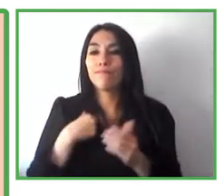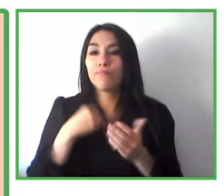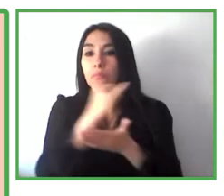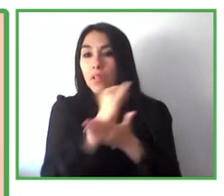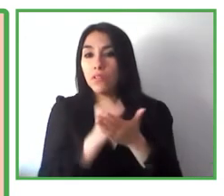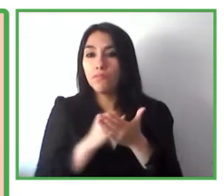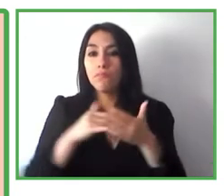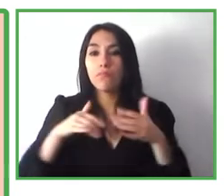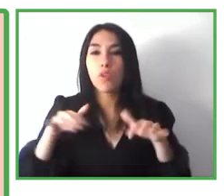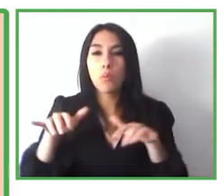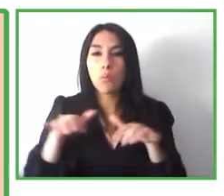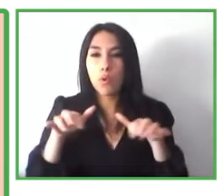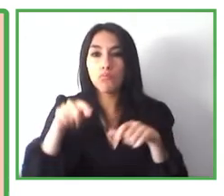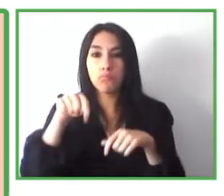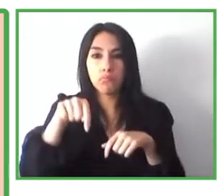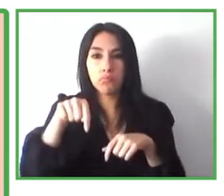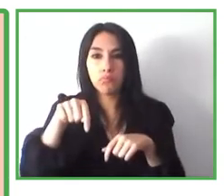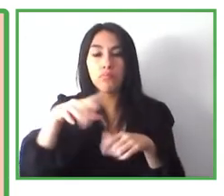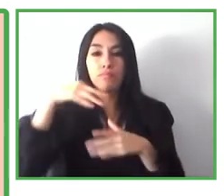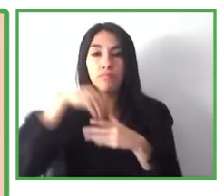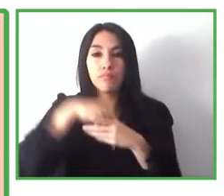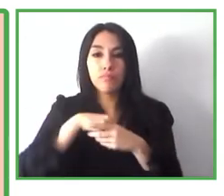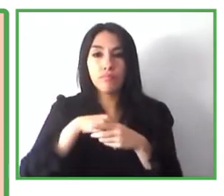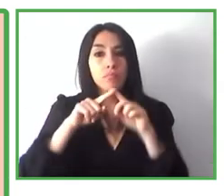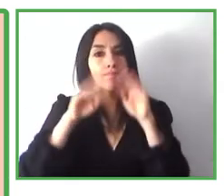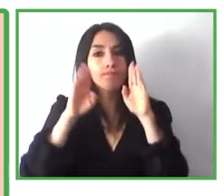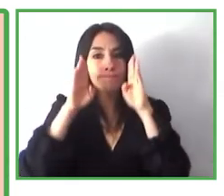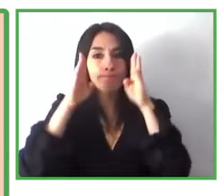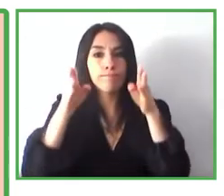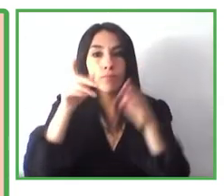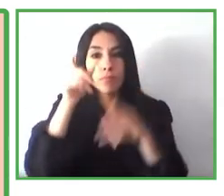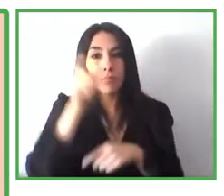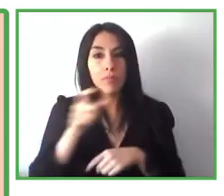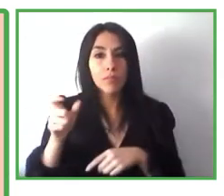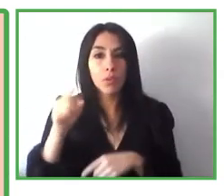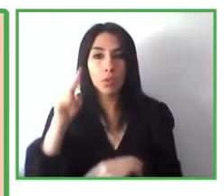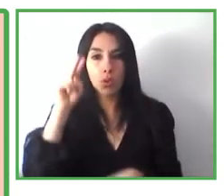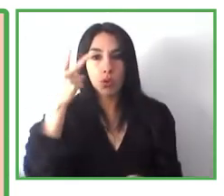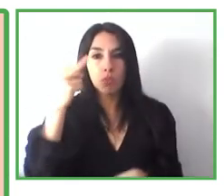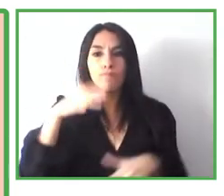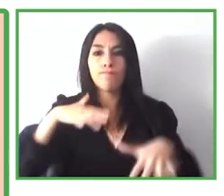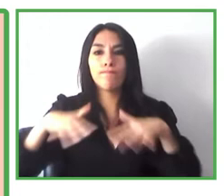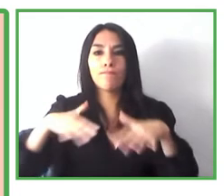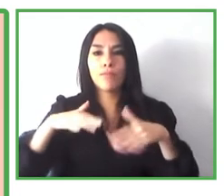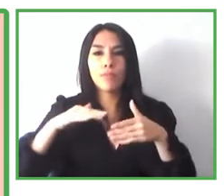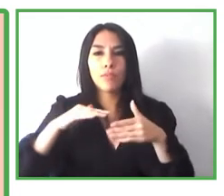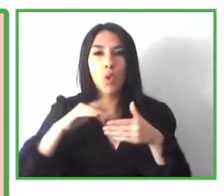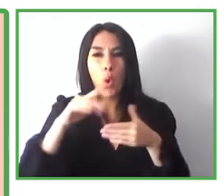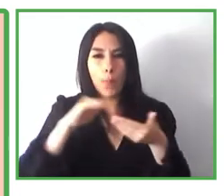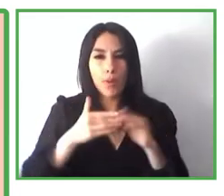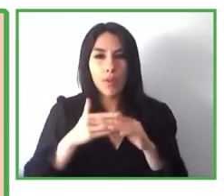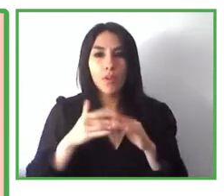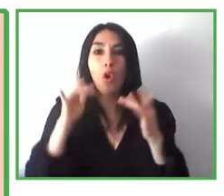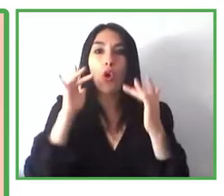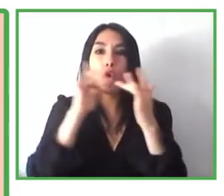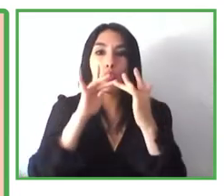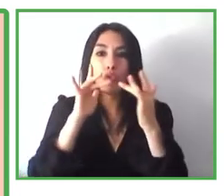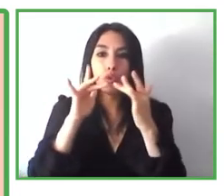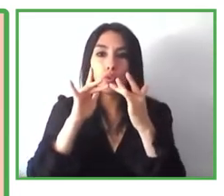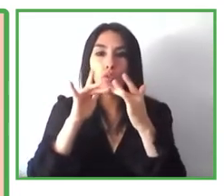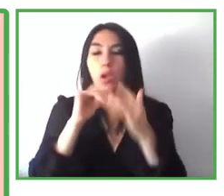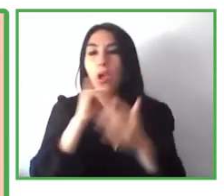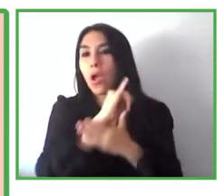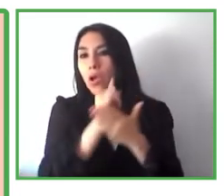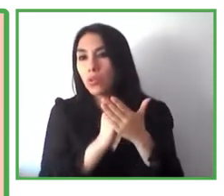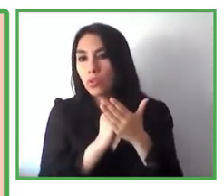design, which revolves around people with two key methodological elements, first design thinking, which